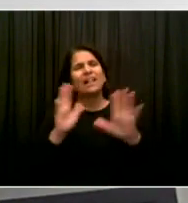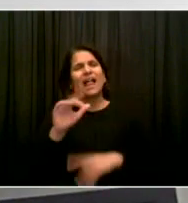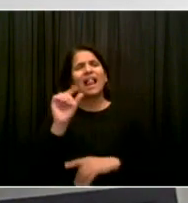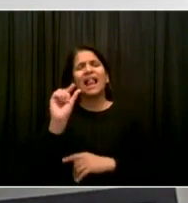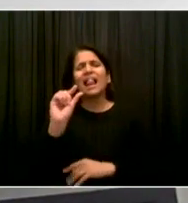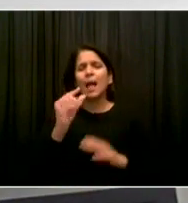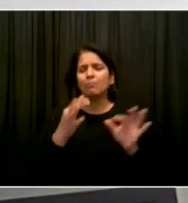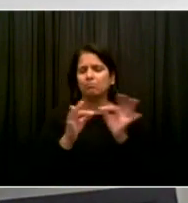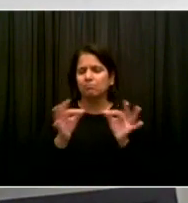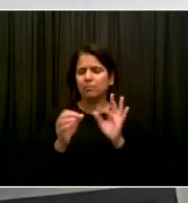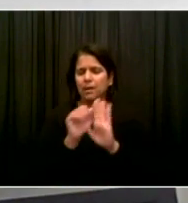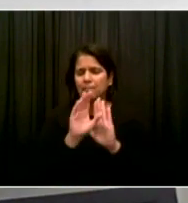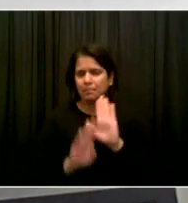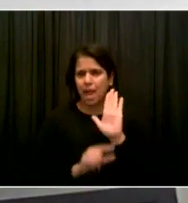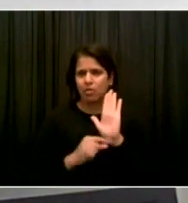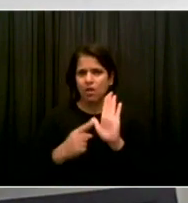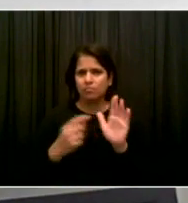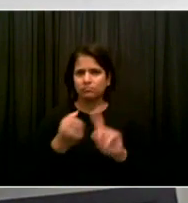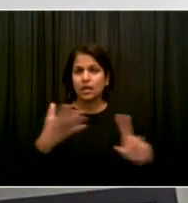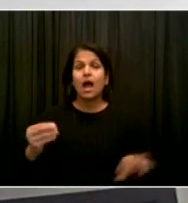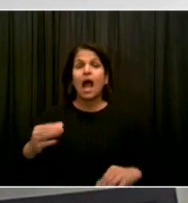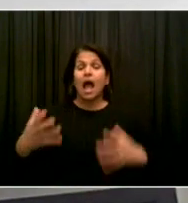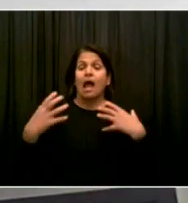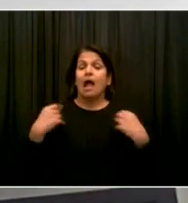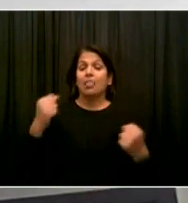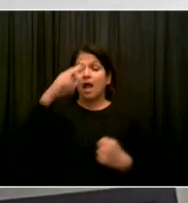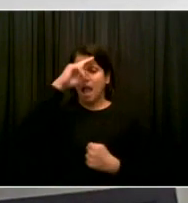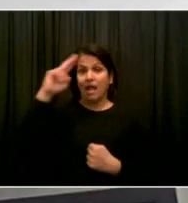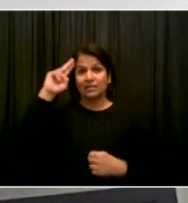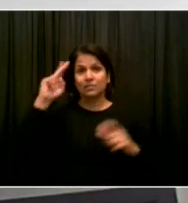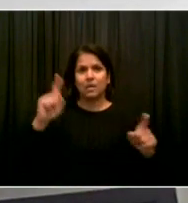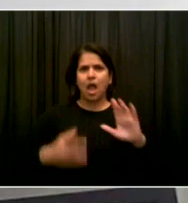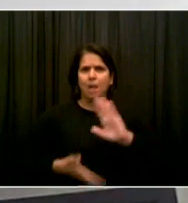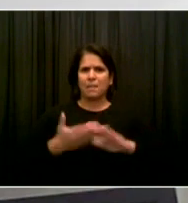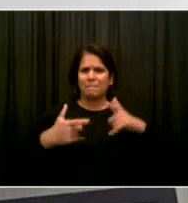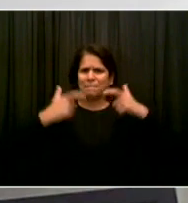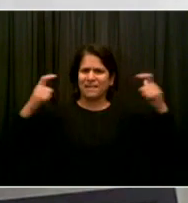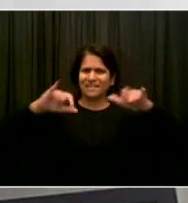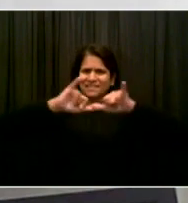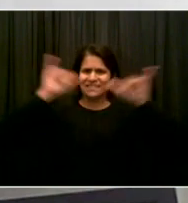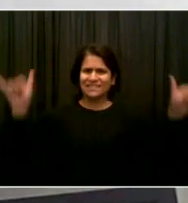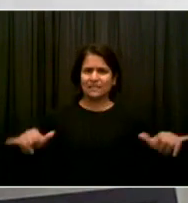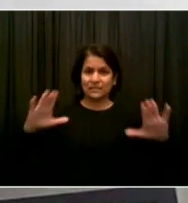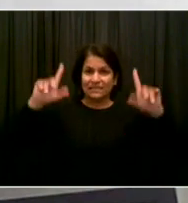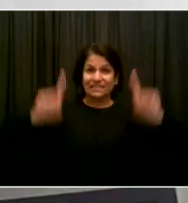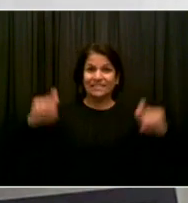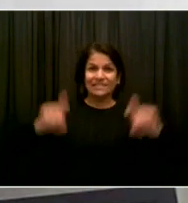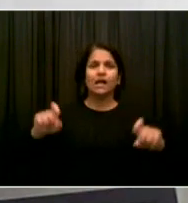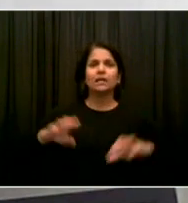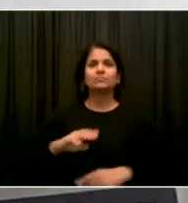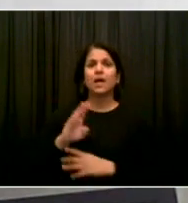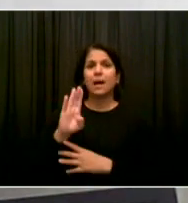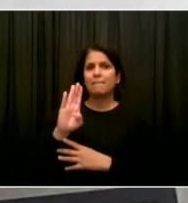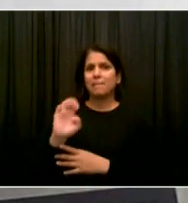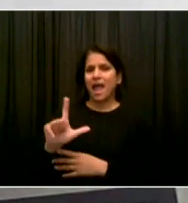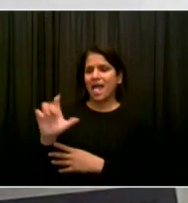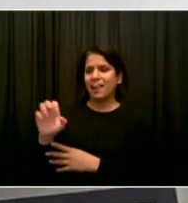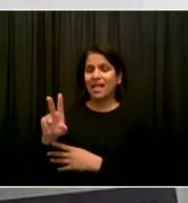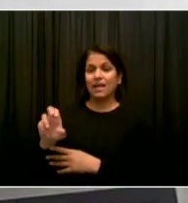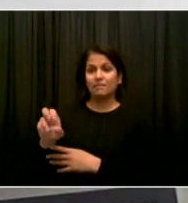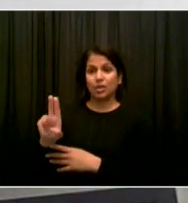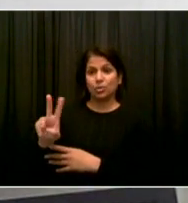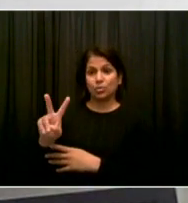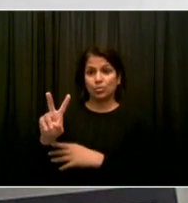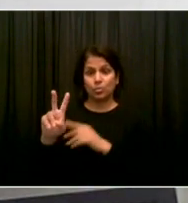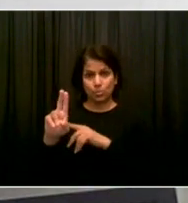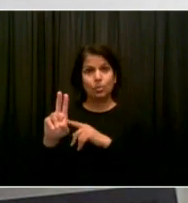large testing sites like Bellevue. And when somebody is out sick, it's very easy for me to replace